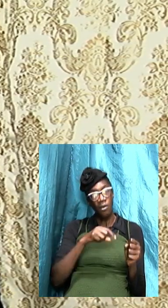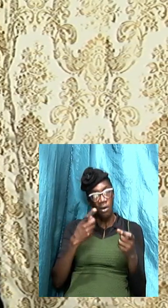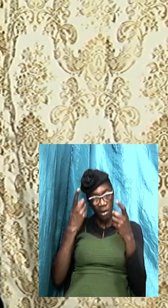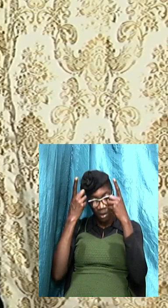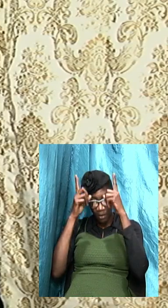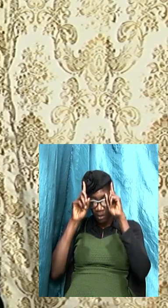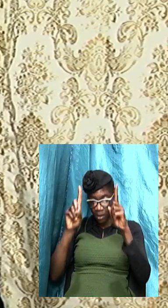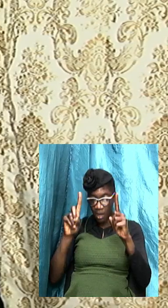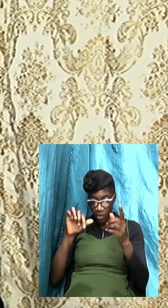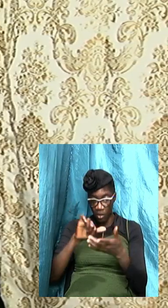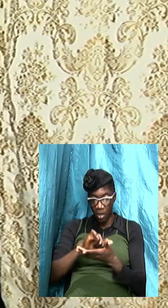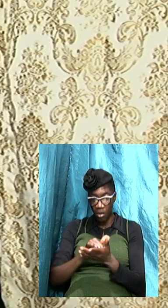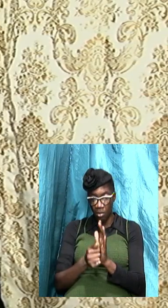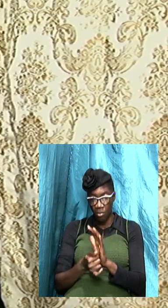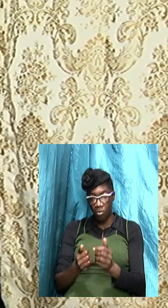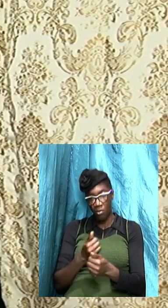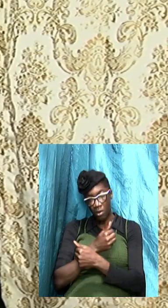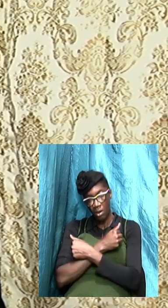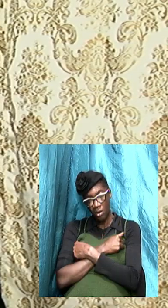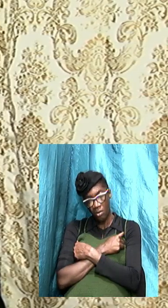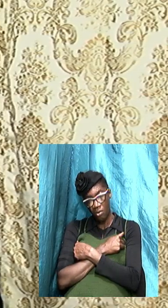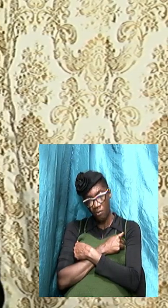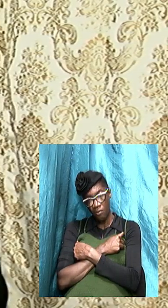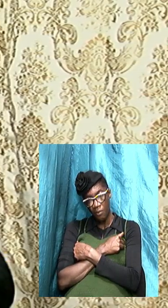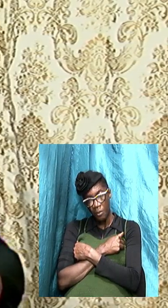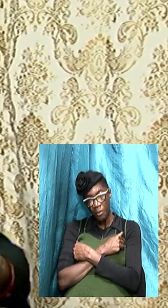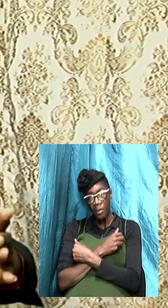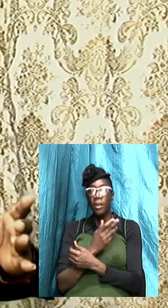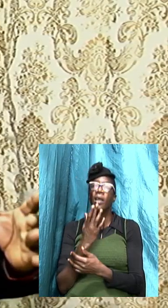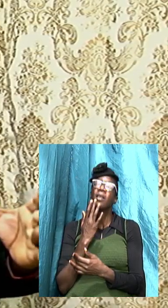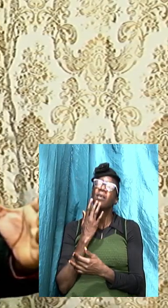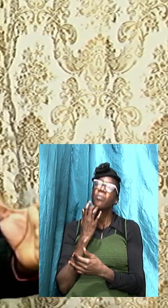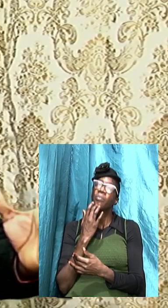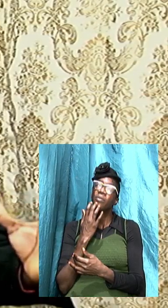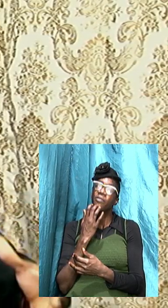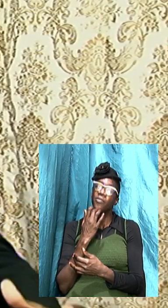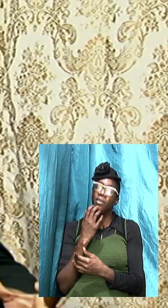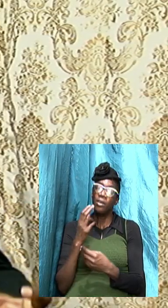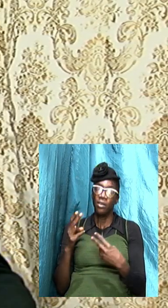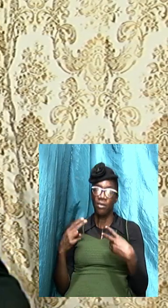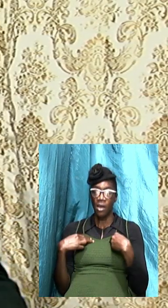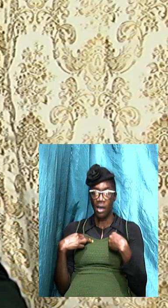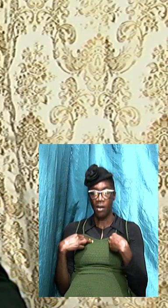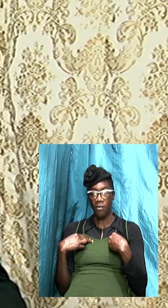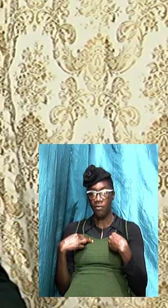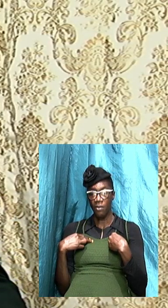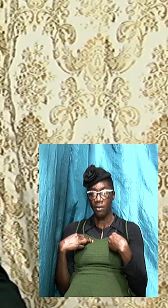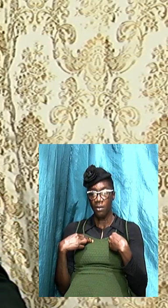those that embrace false doctrine they rather to have a congregation